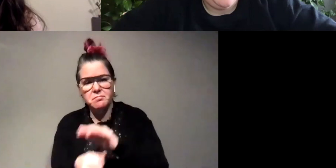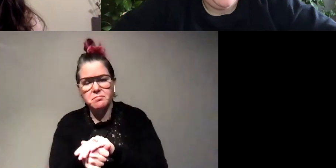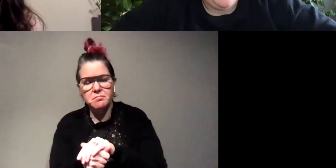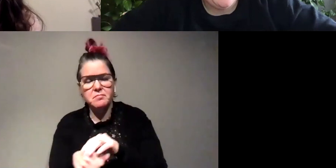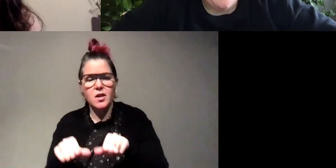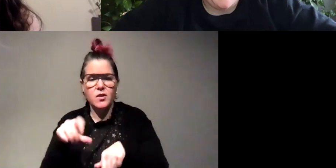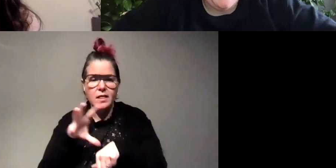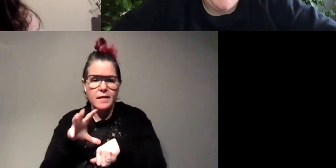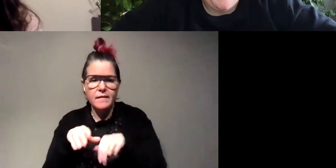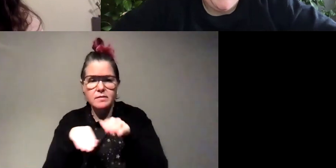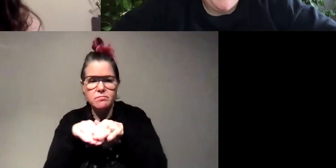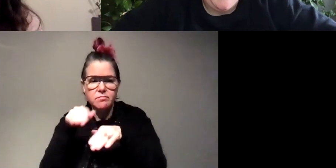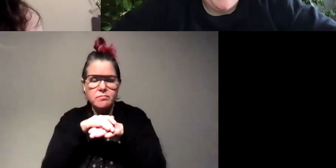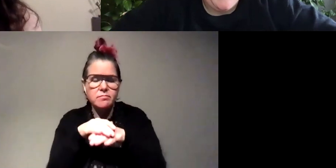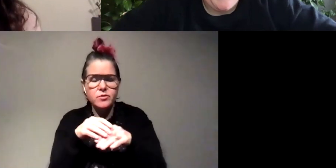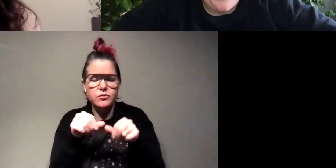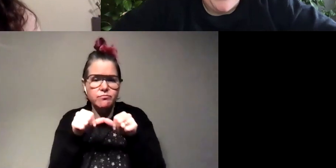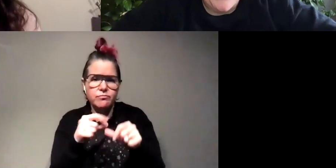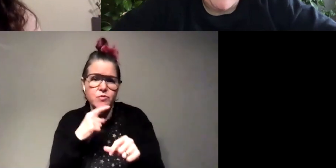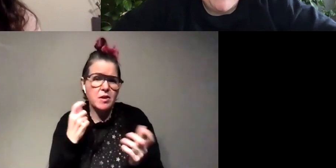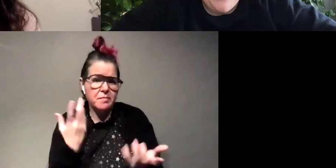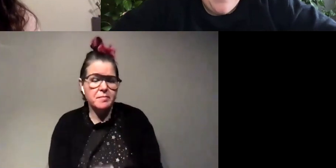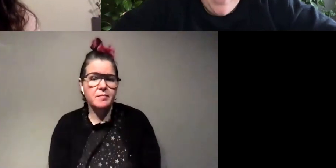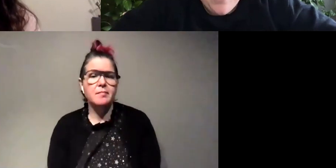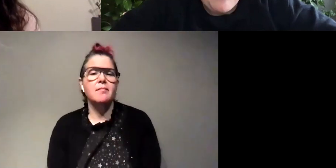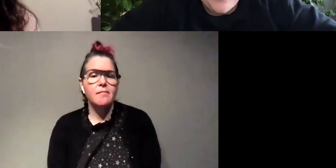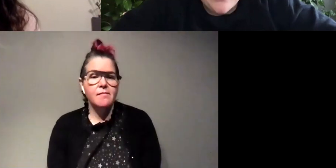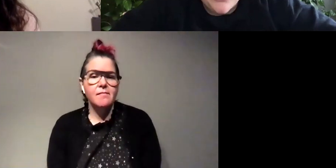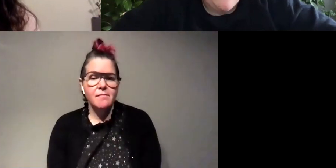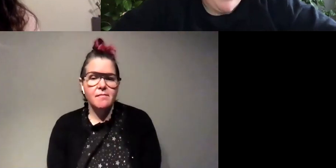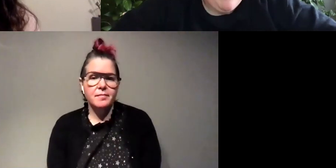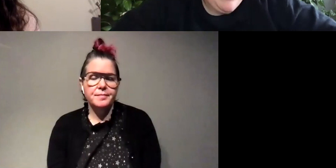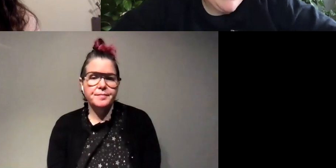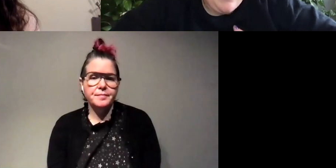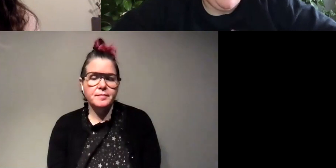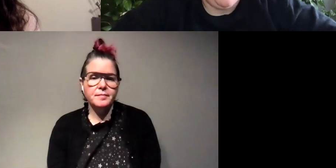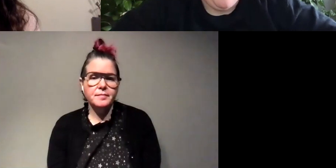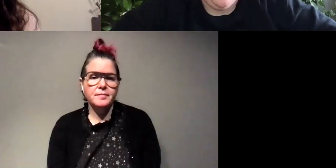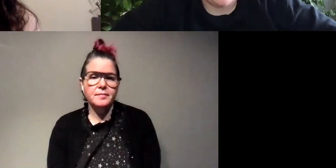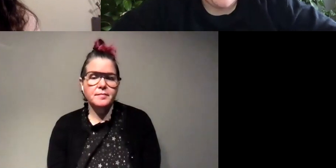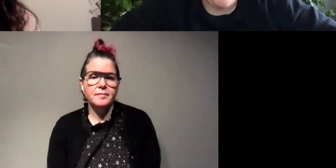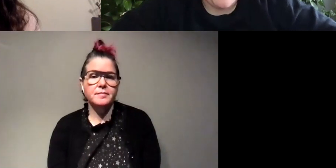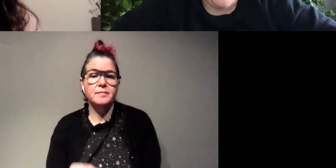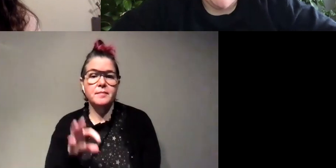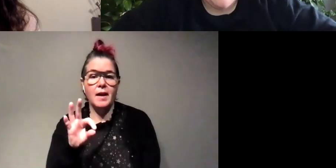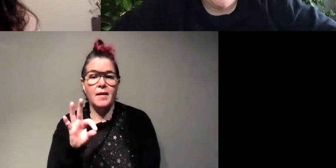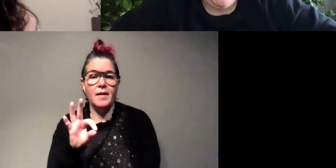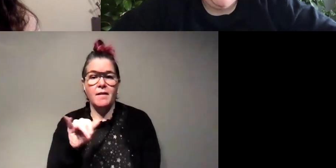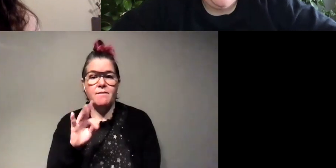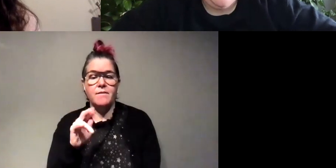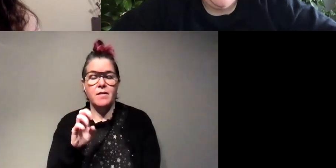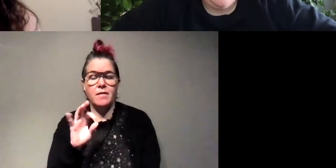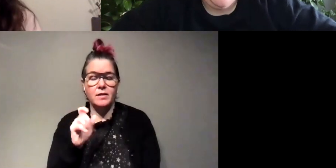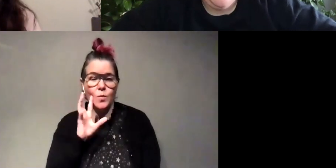a leaf just keep dry but yeah awesome um do fireflies attack other bugs if they come too close